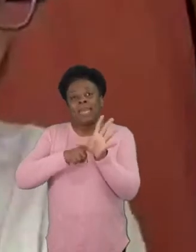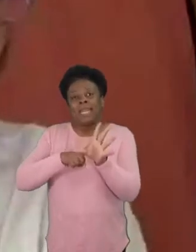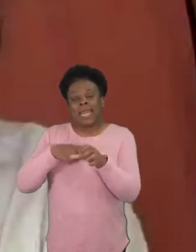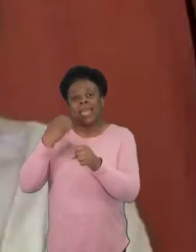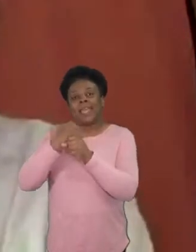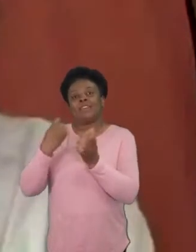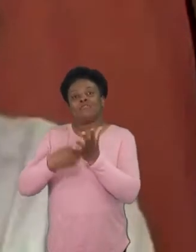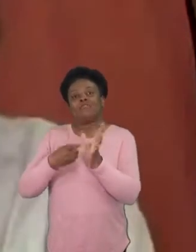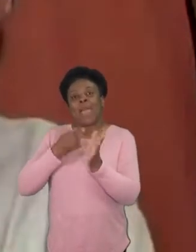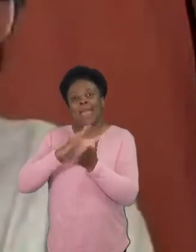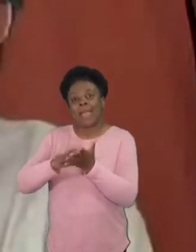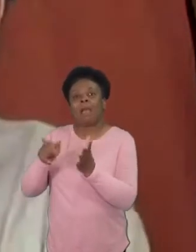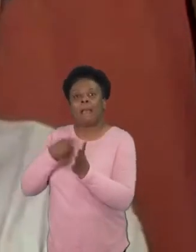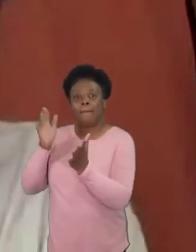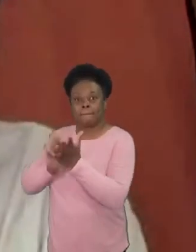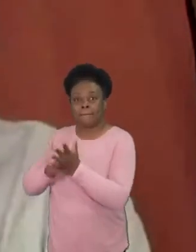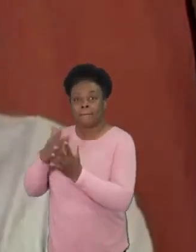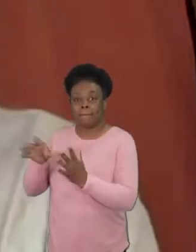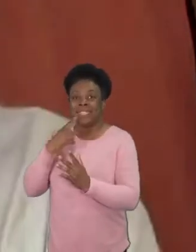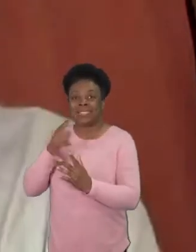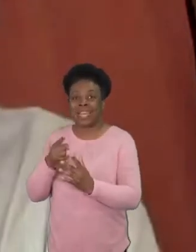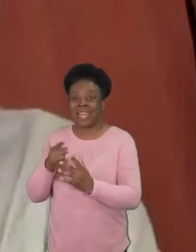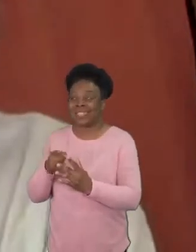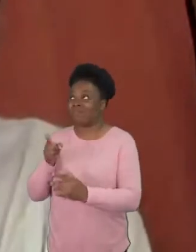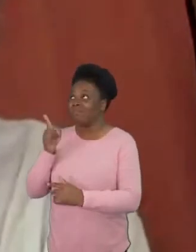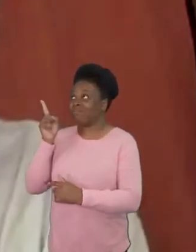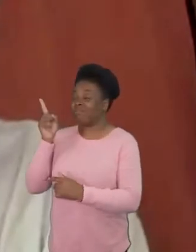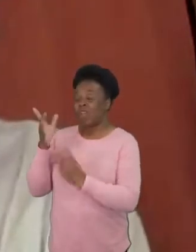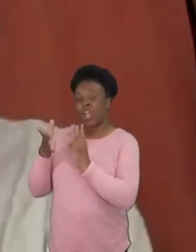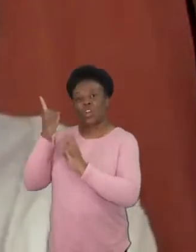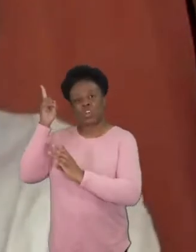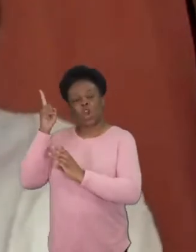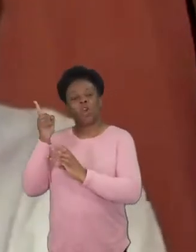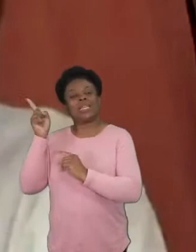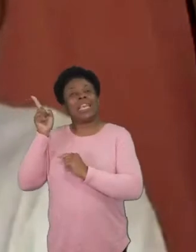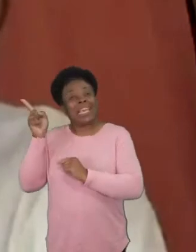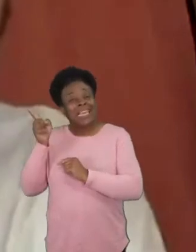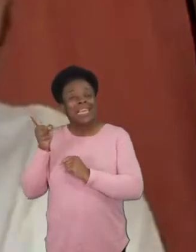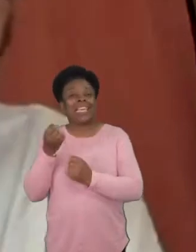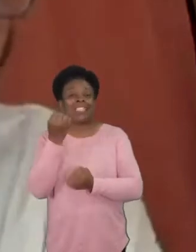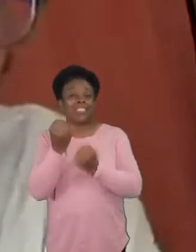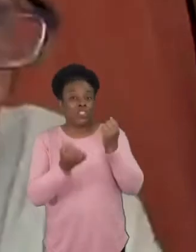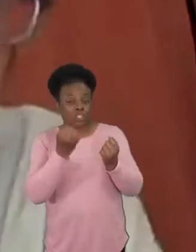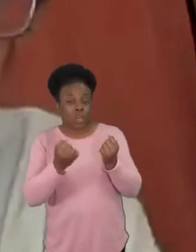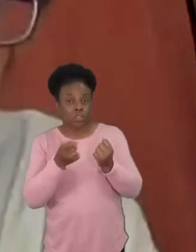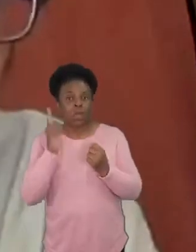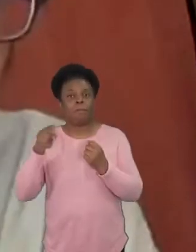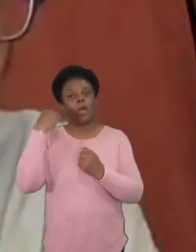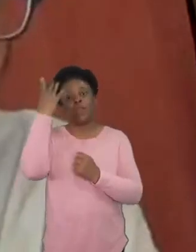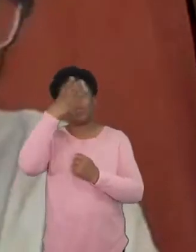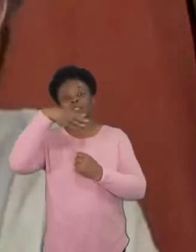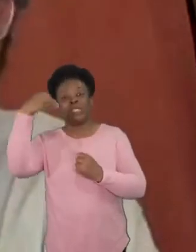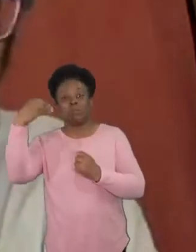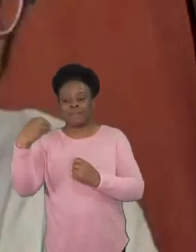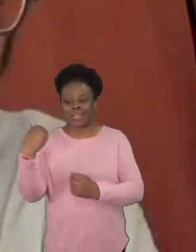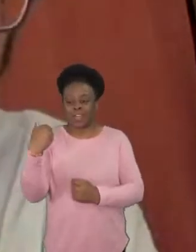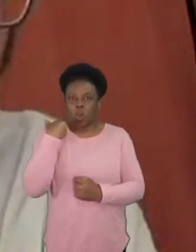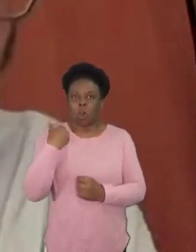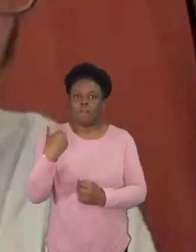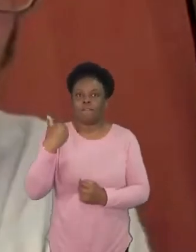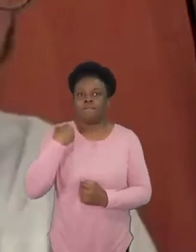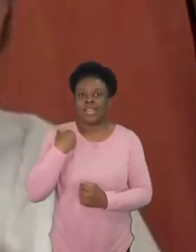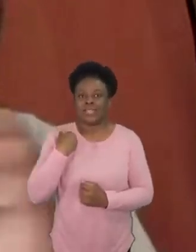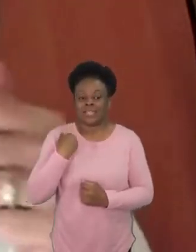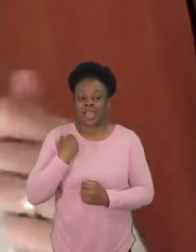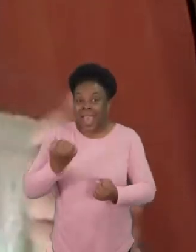it's the spirit's job to convict and it's our job to love it's a great line